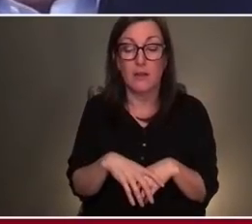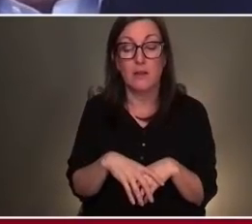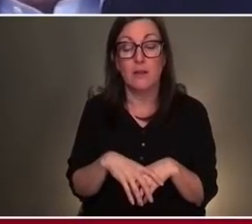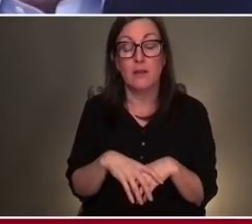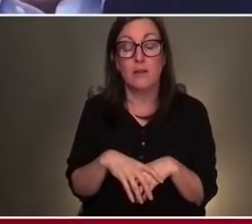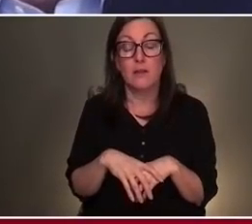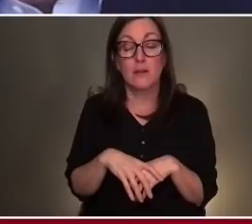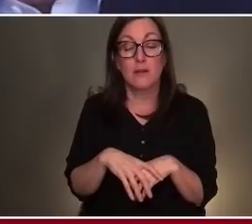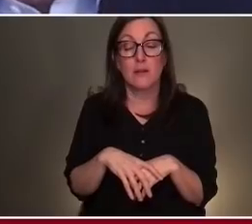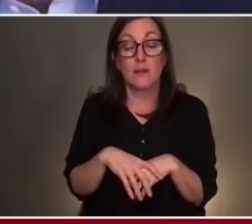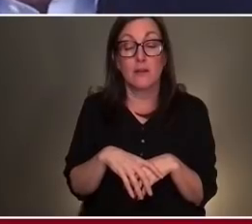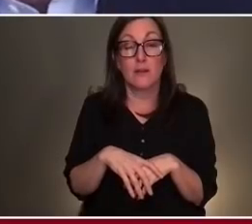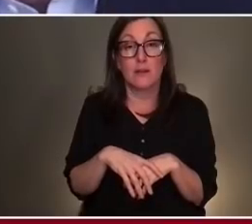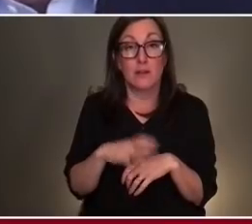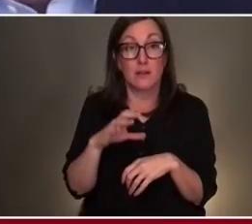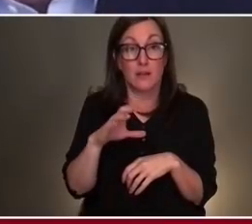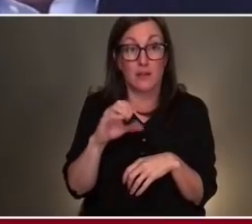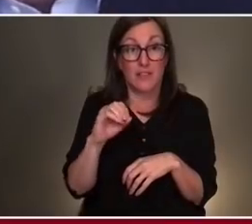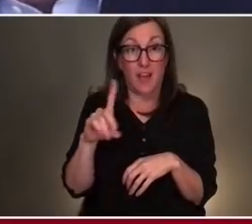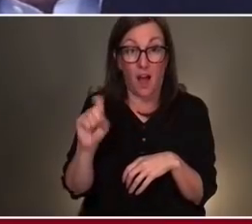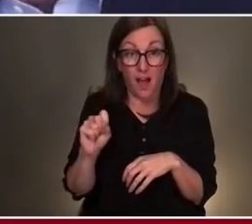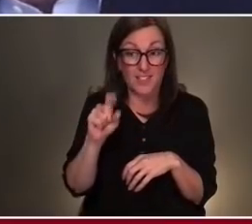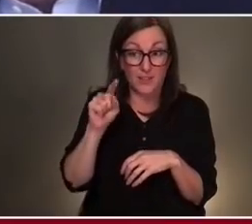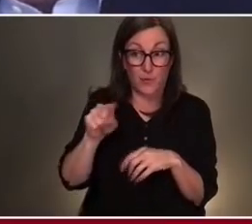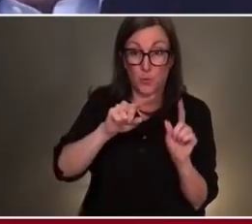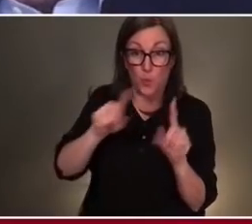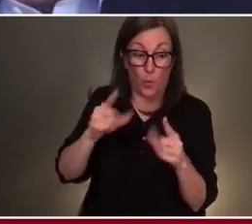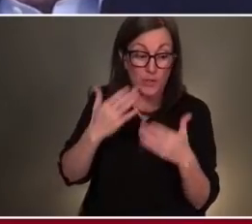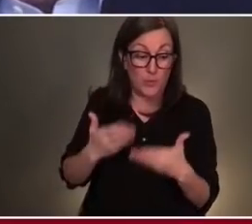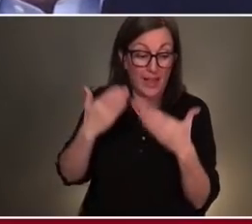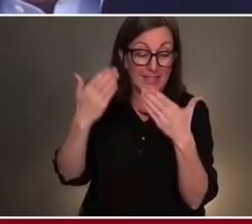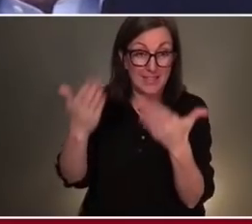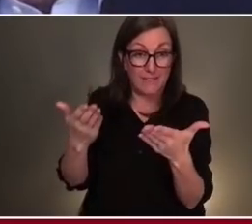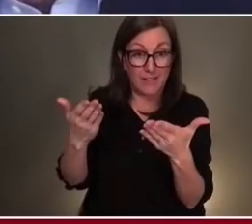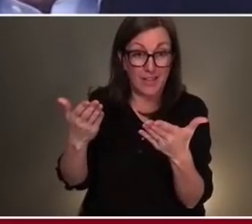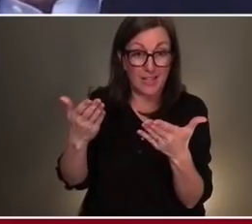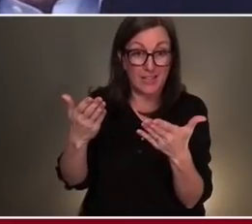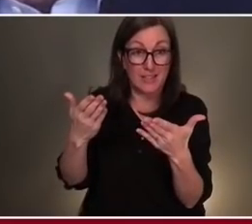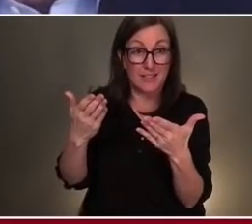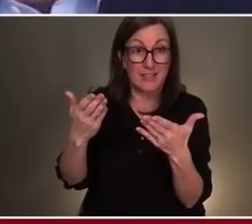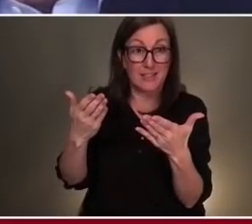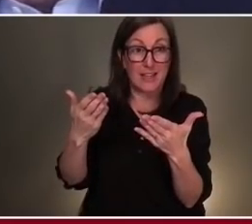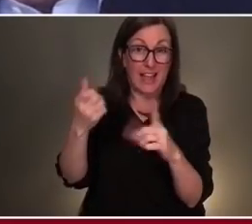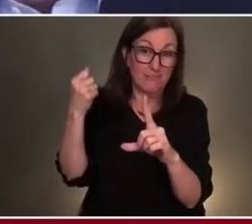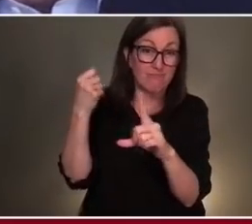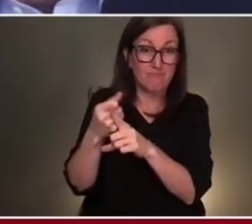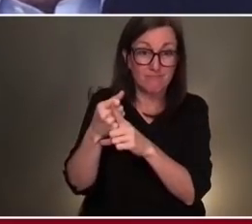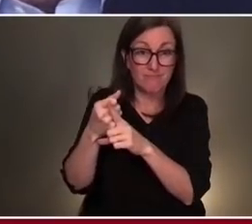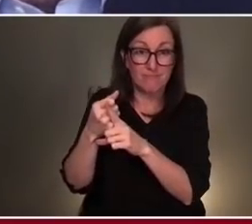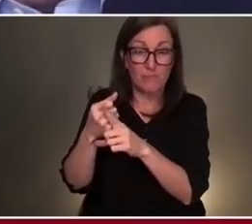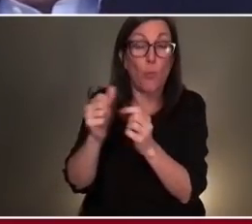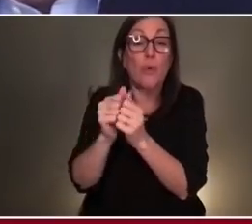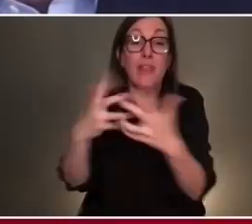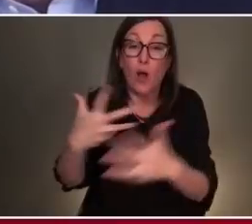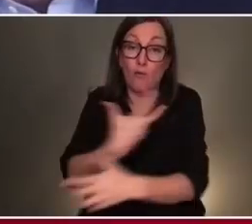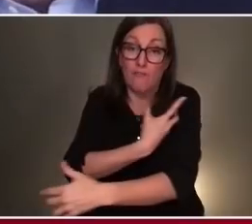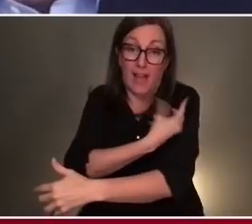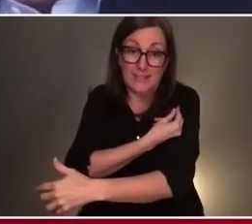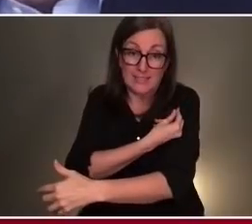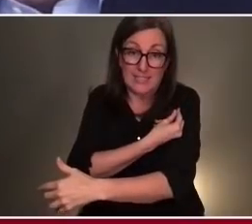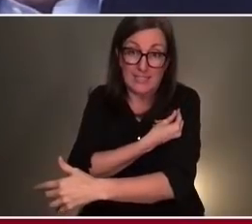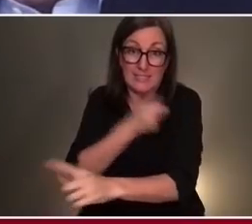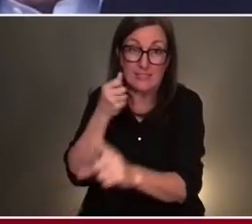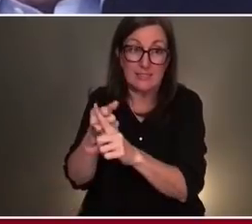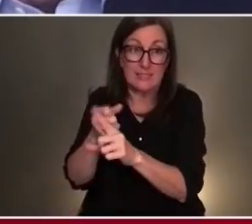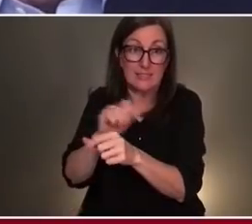going to Thanksgiving somewhere, contracting COVID and dying, if you're unvaccinated, is